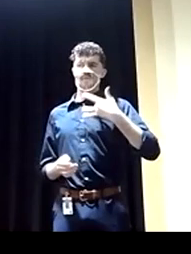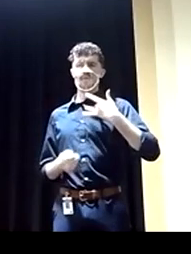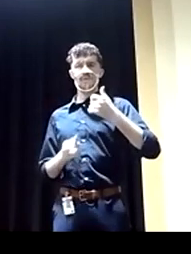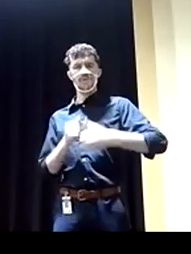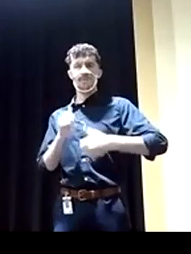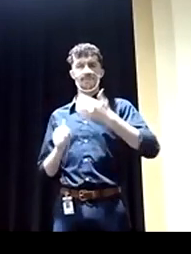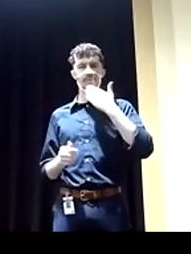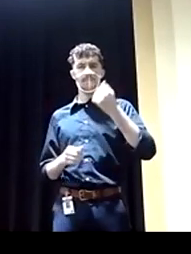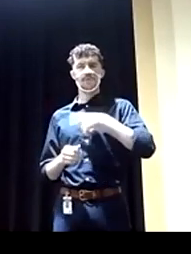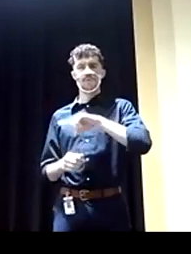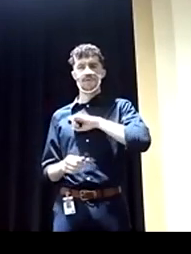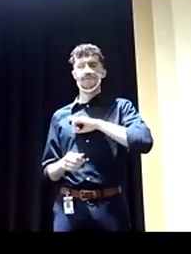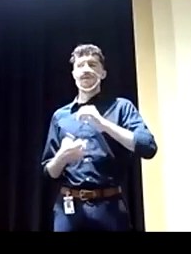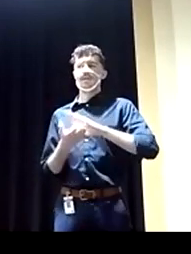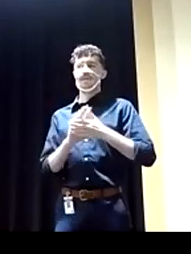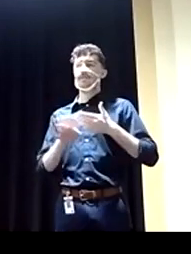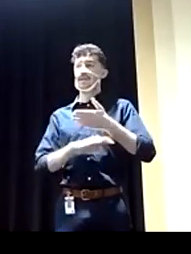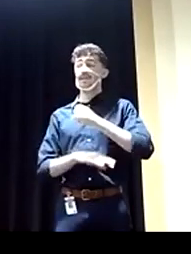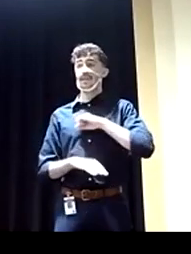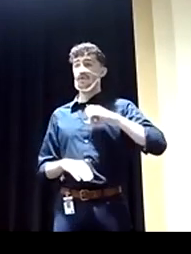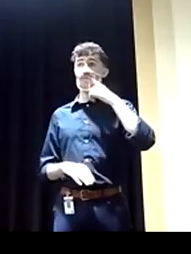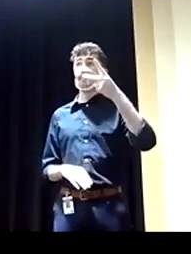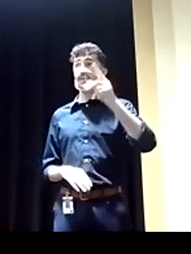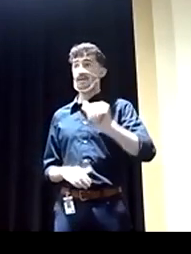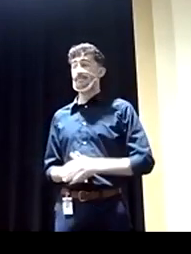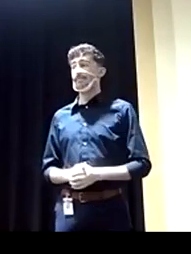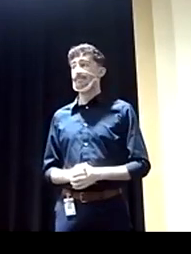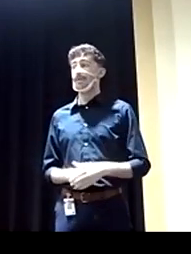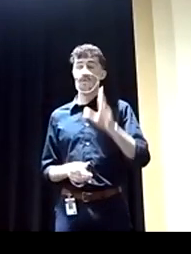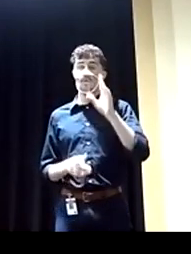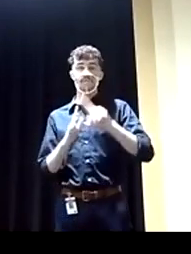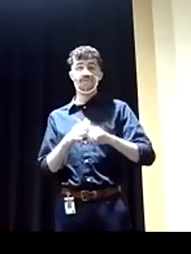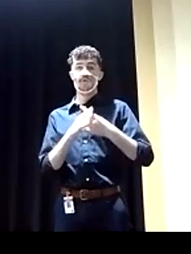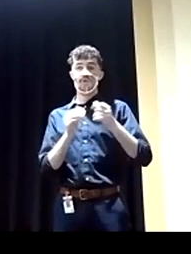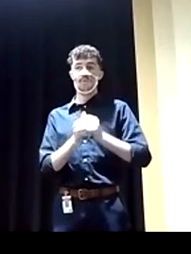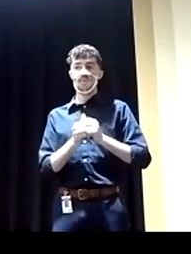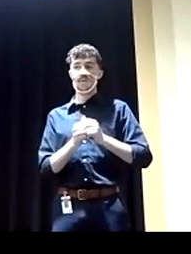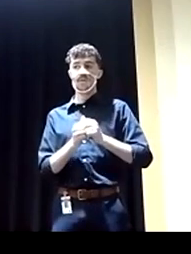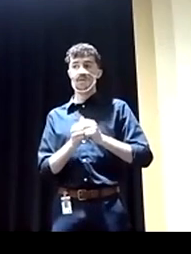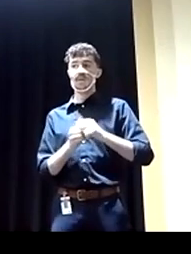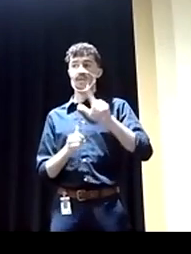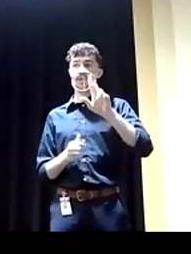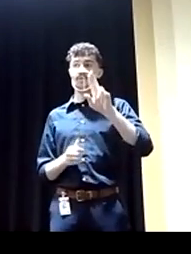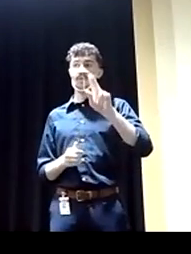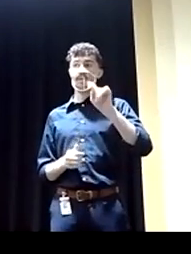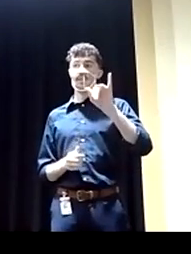qualified to be the next Senator of Pennsylvania. We'll be starting with Mr. Lutapera.